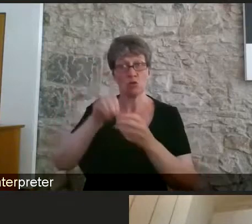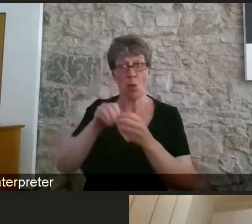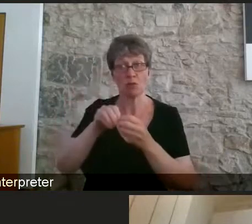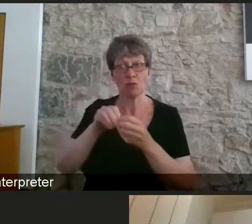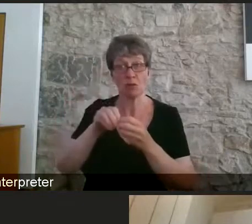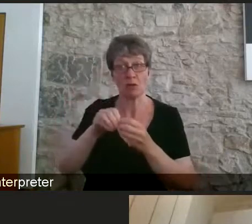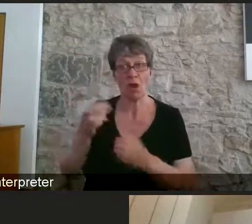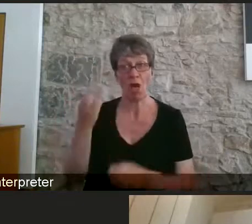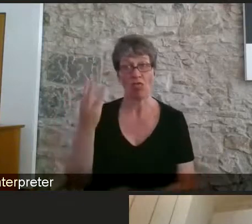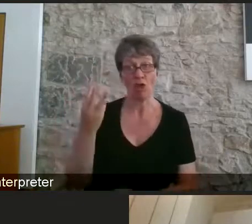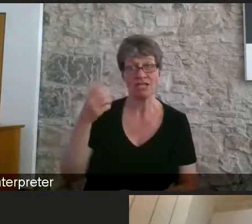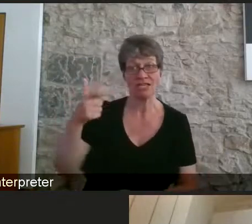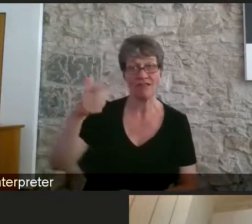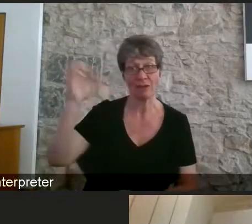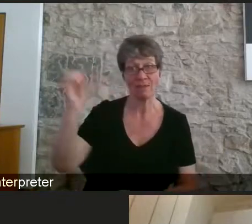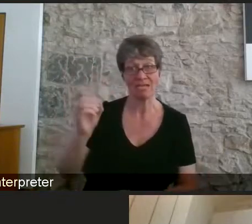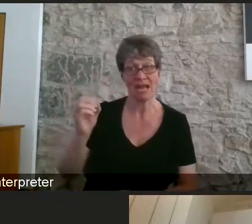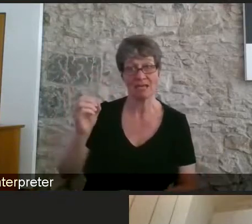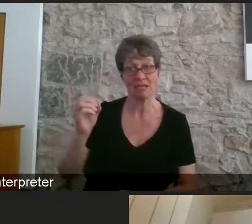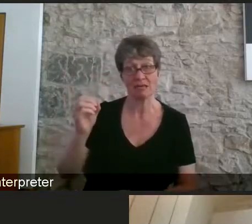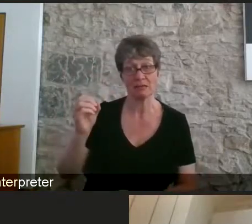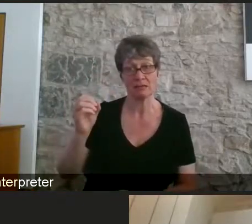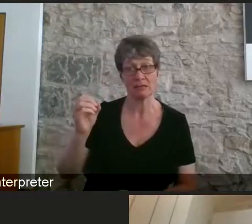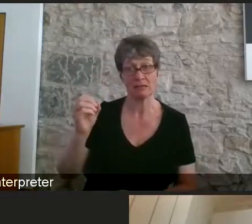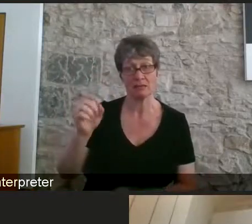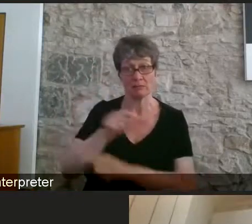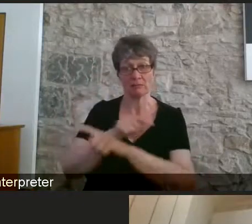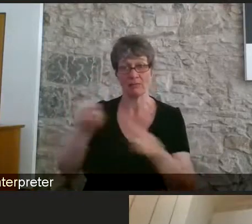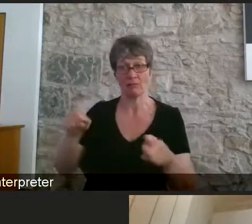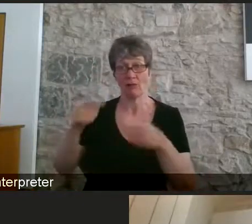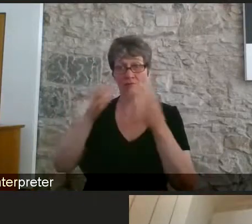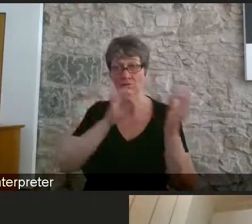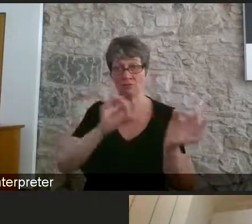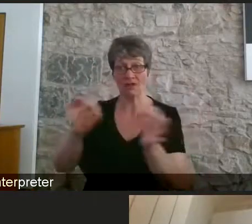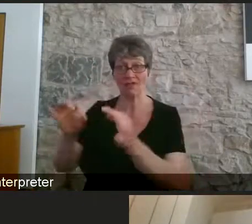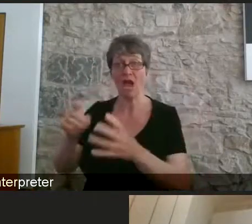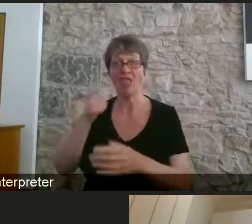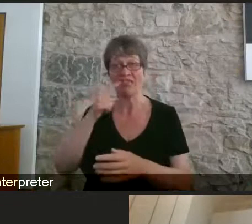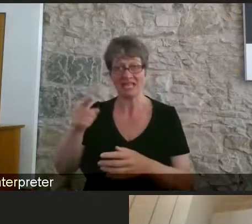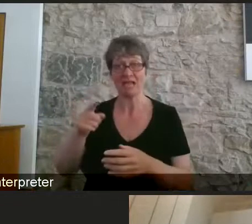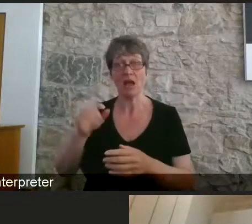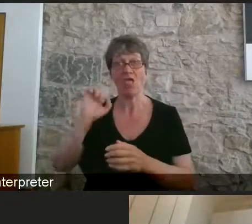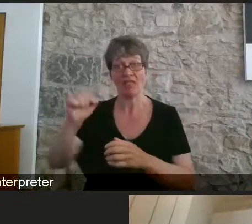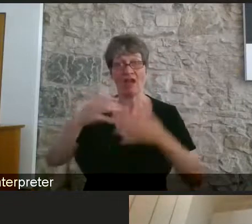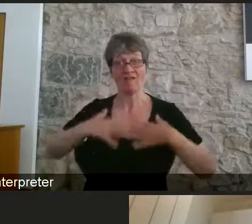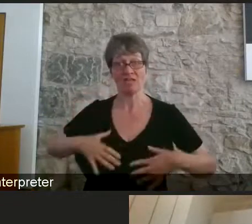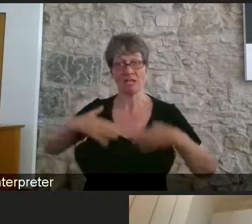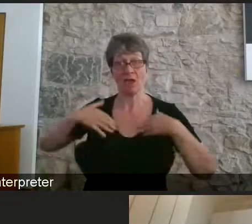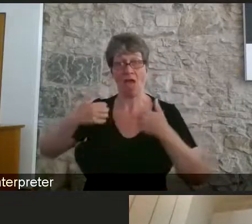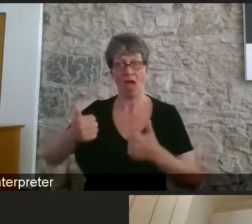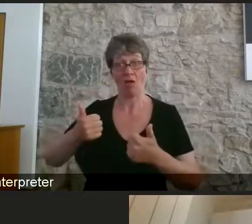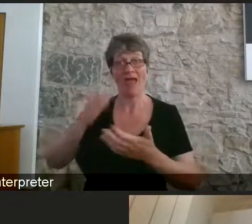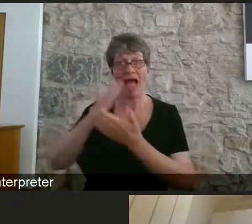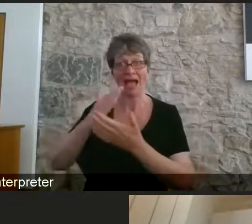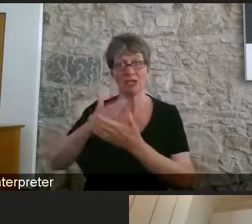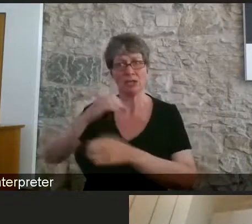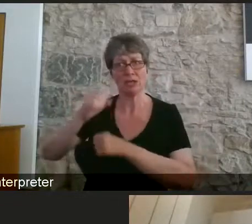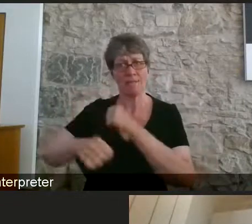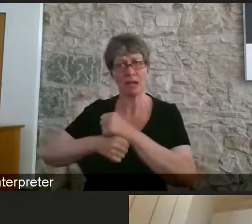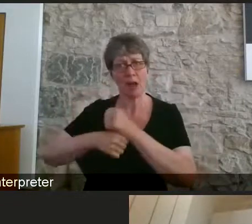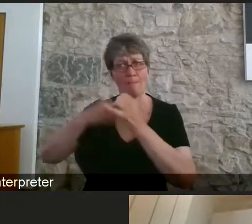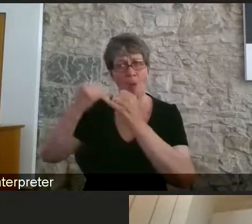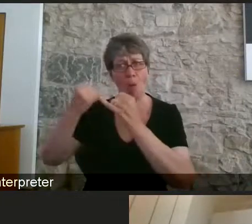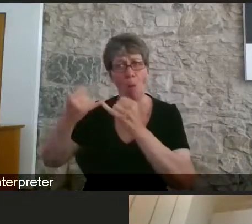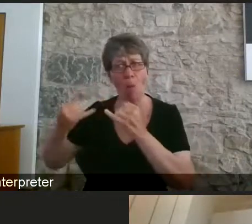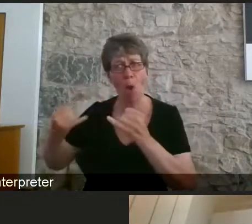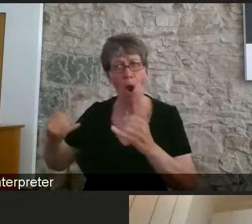37 percent of those surveyed said that physical health had worsened across the pandemic, and 40